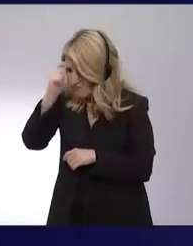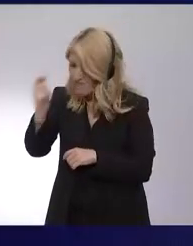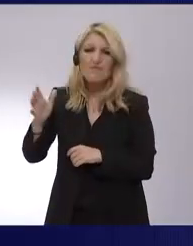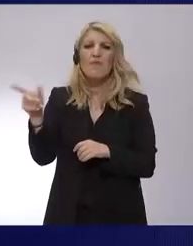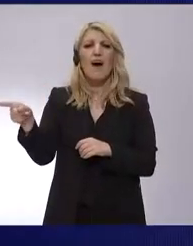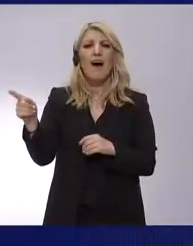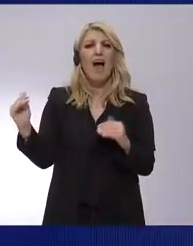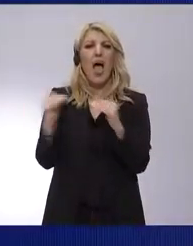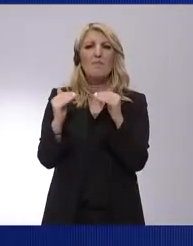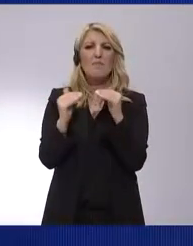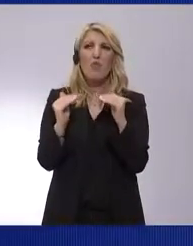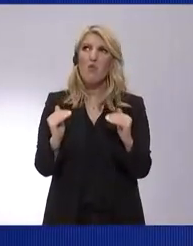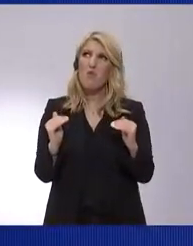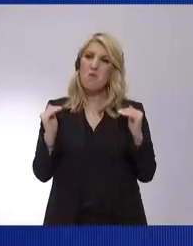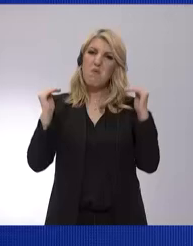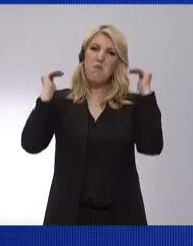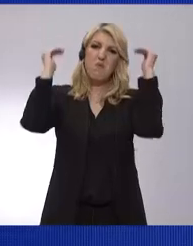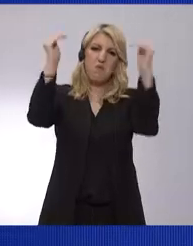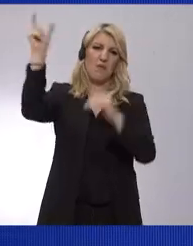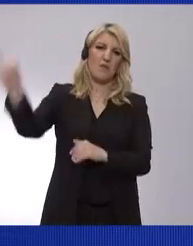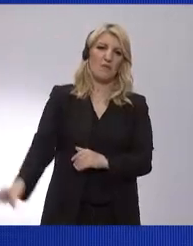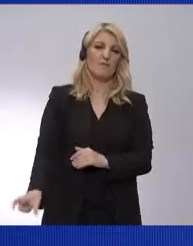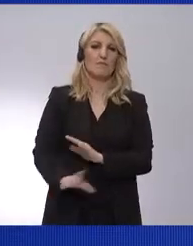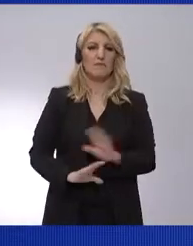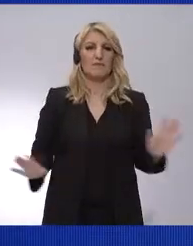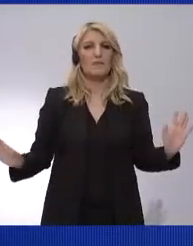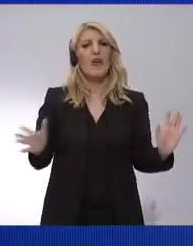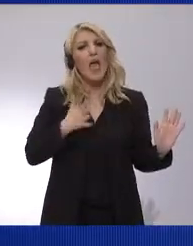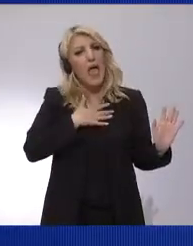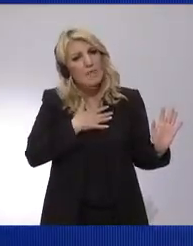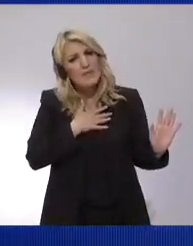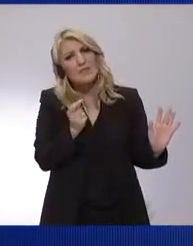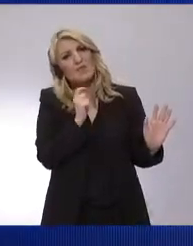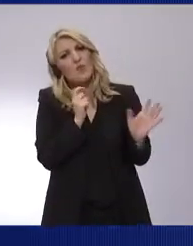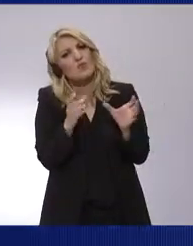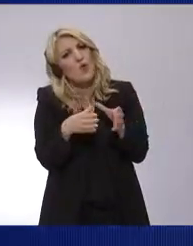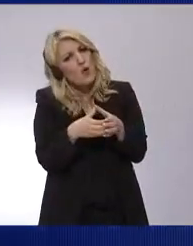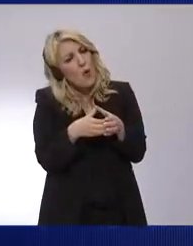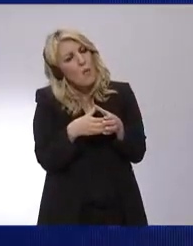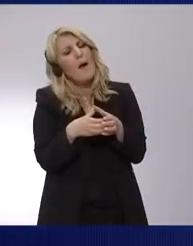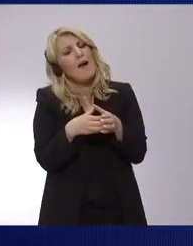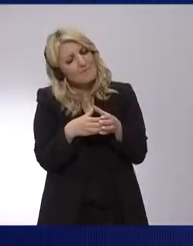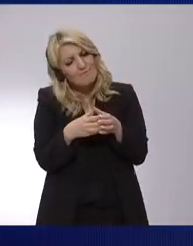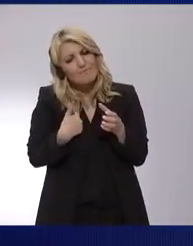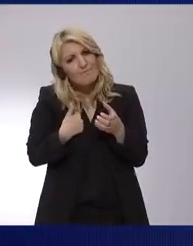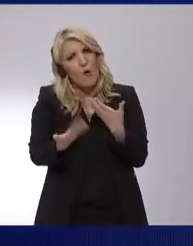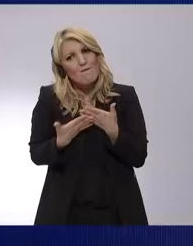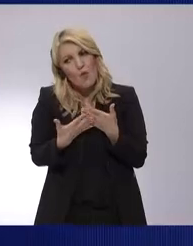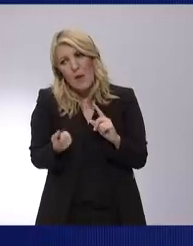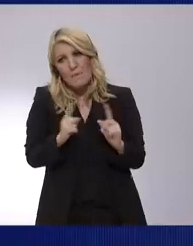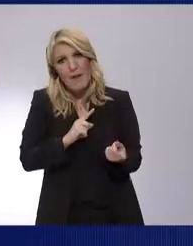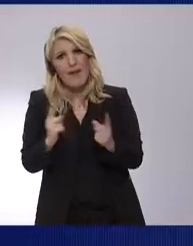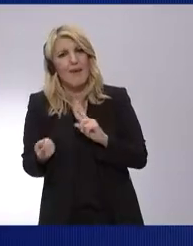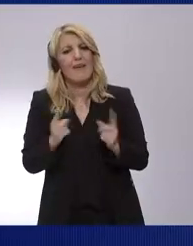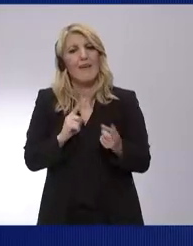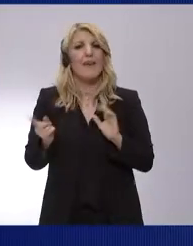That's why national interests are always close to us. and that's why I want to make a special thank you to you, to the whole